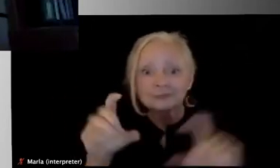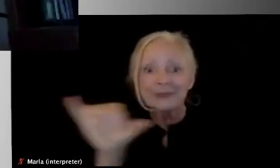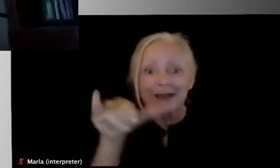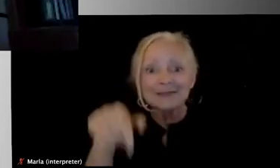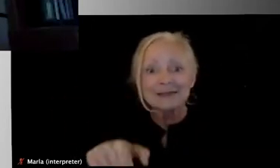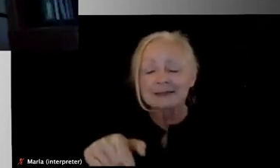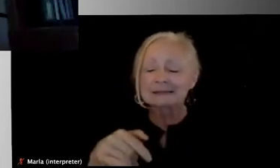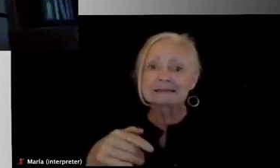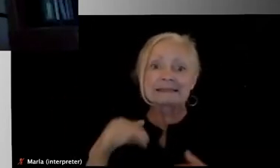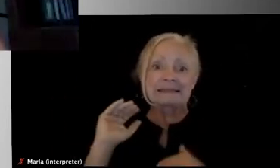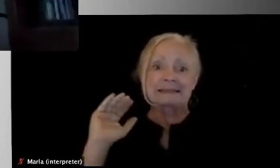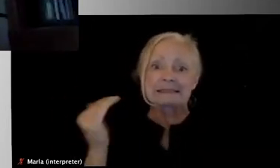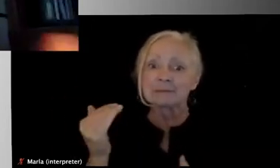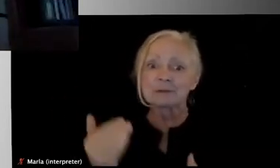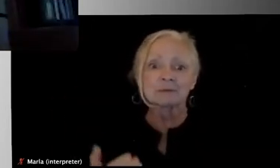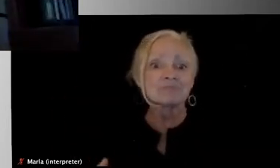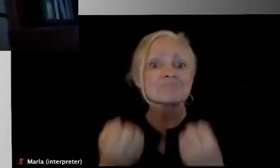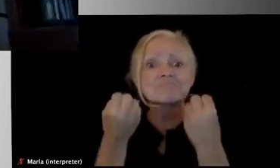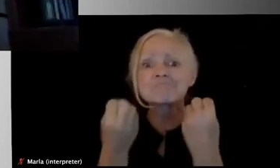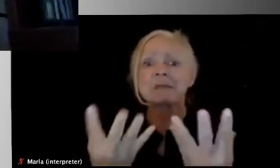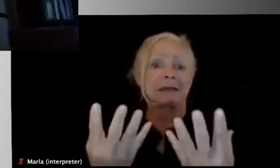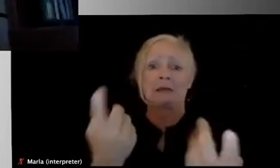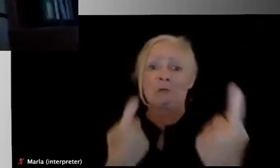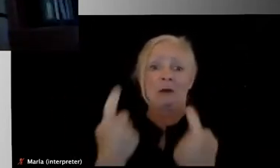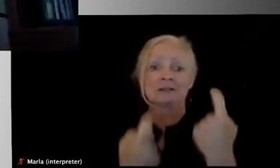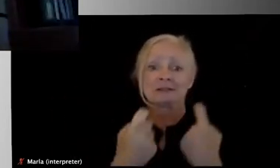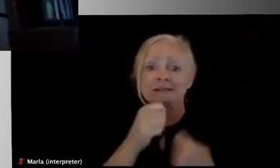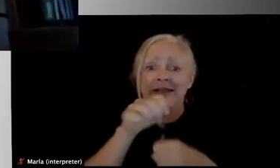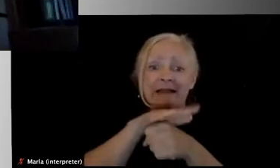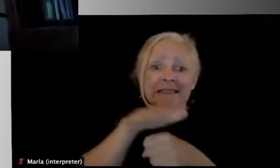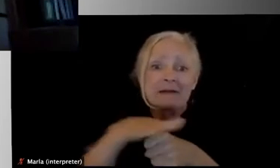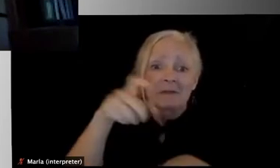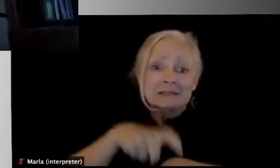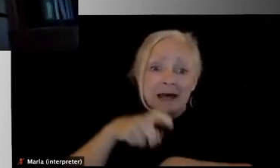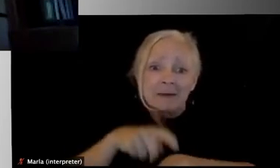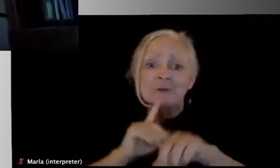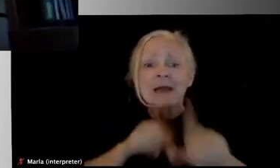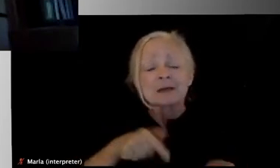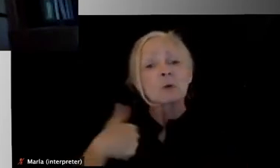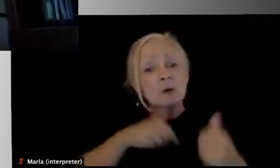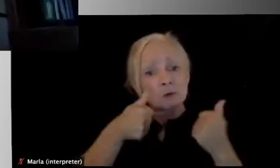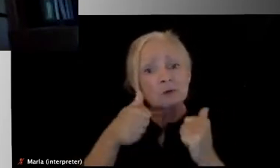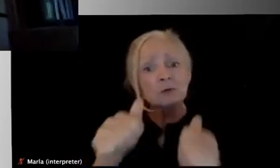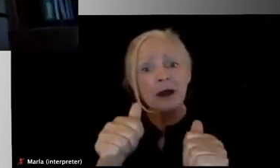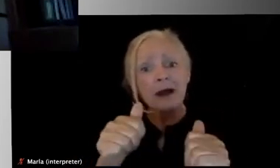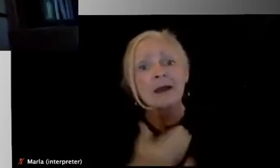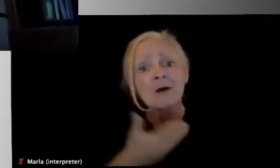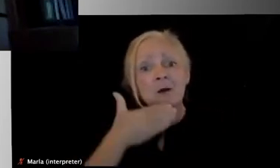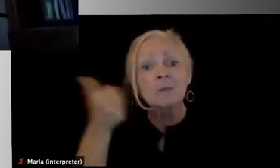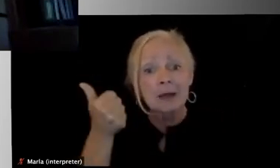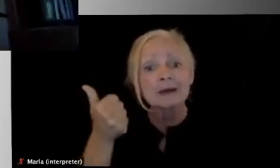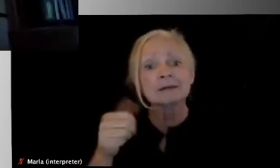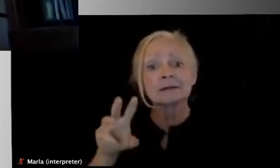that are answered. And we get that and we're going to try and do our best today. But knowing this, WFYI will be